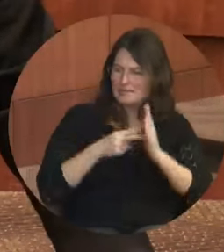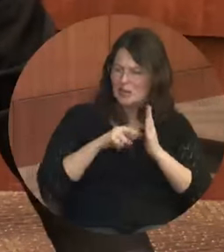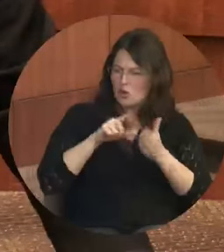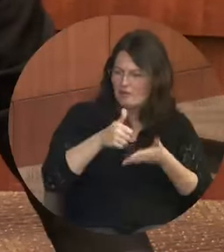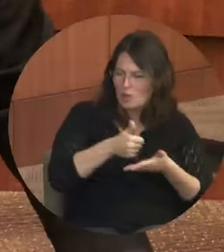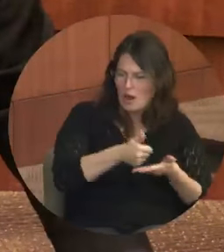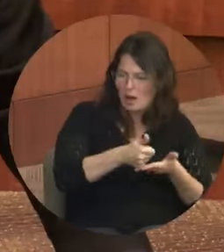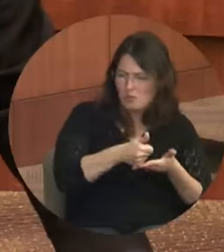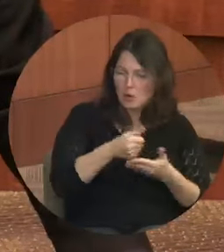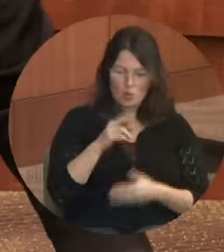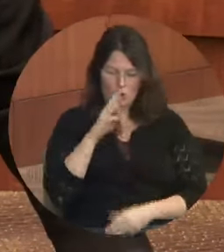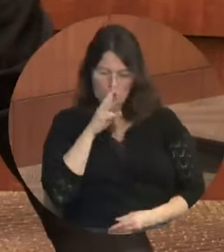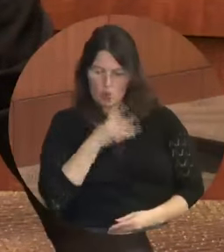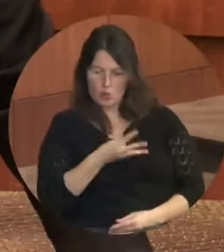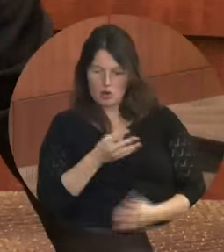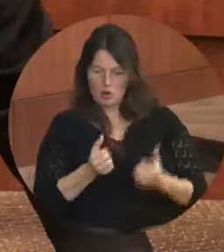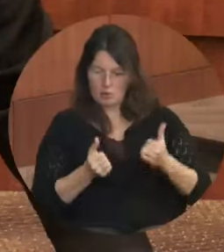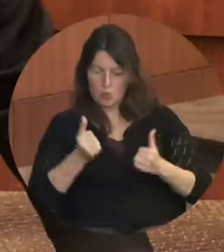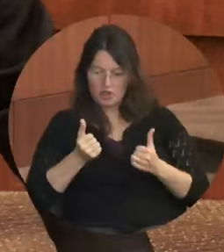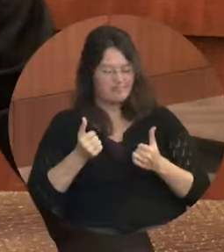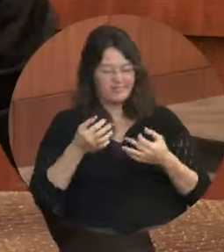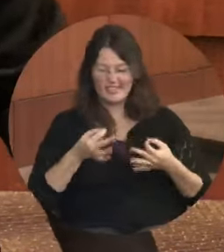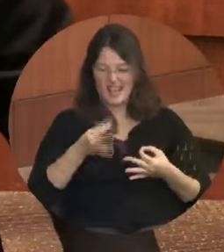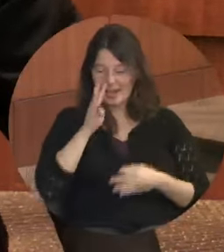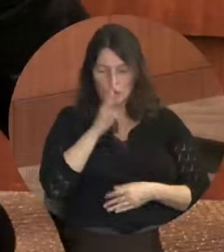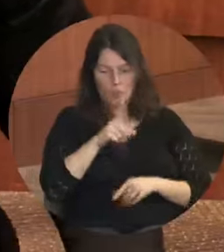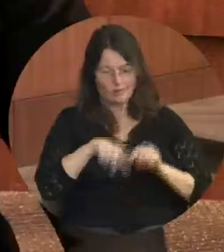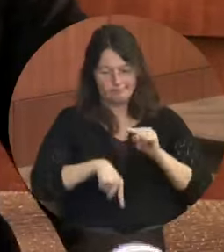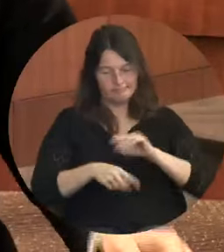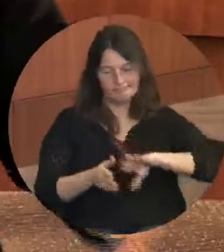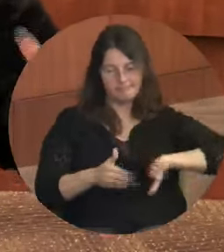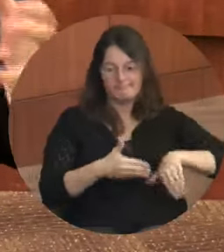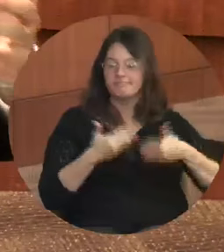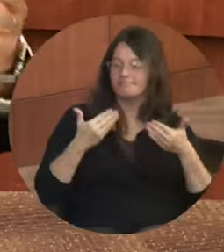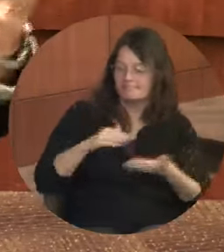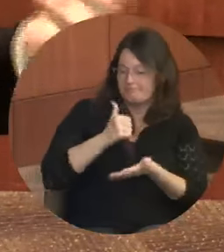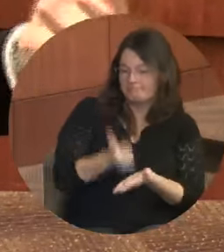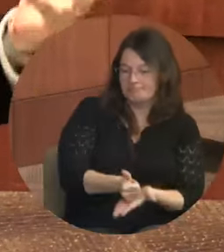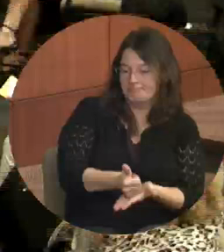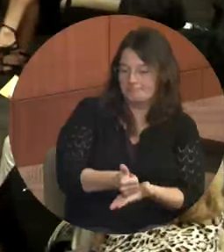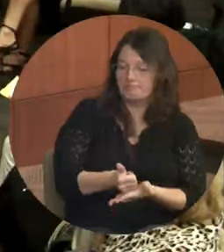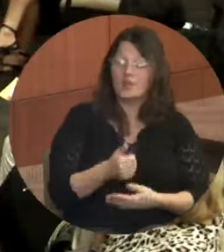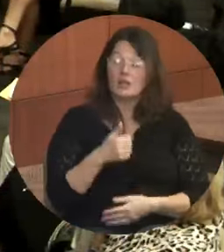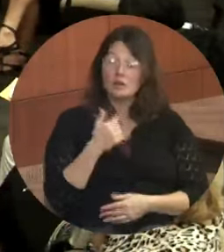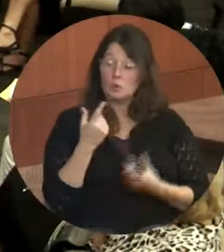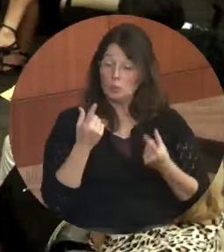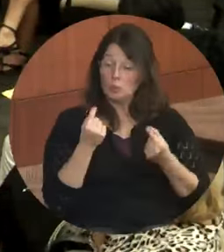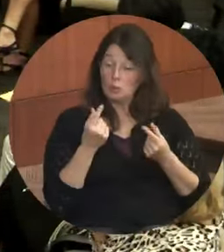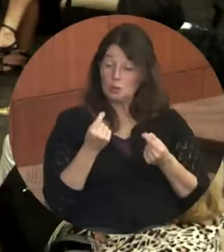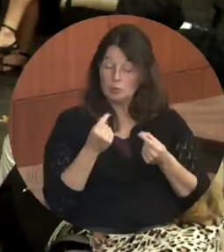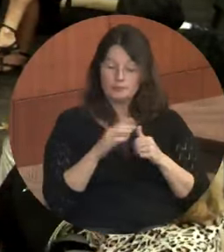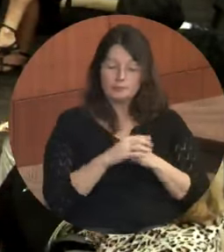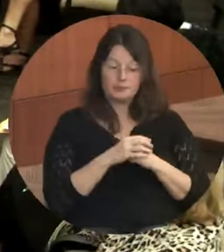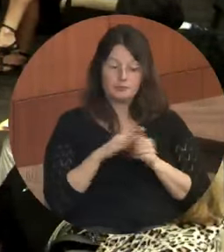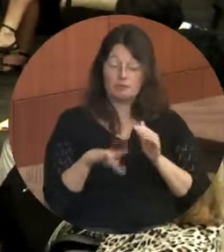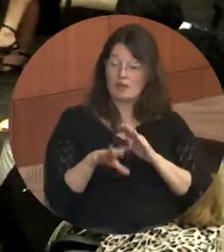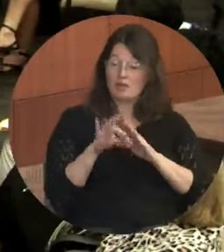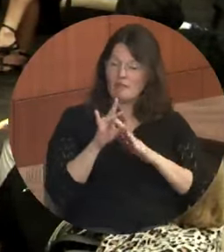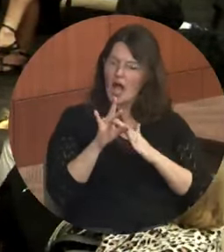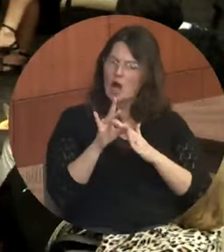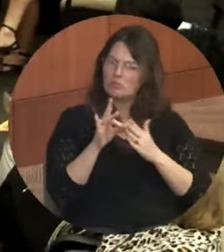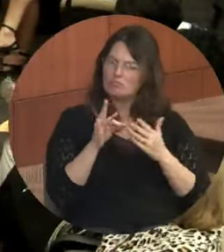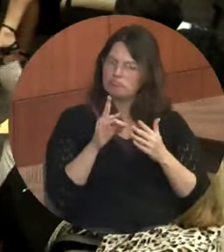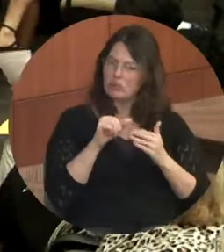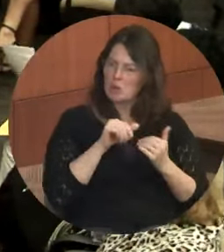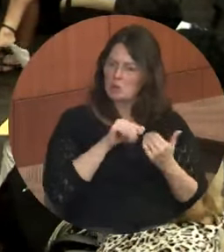decided not to ignore it and so what we did was we got behind some proven techniques that are that help